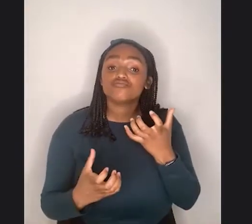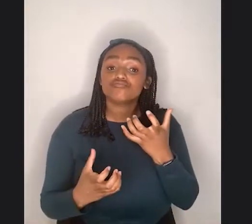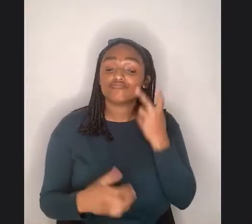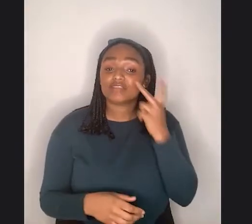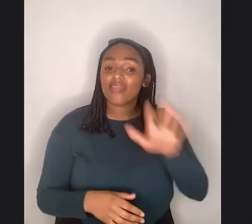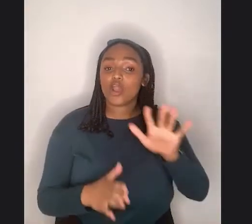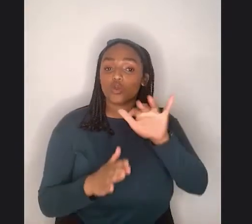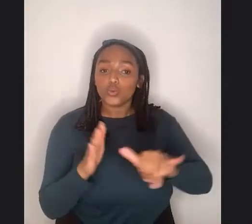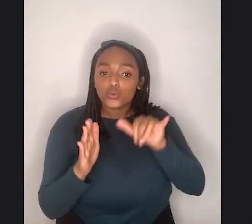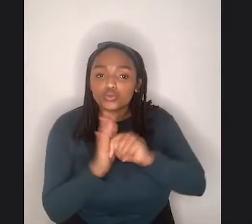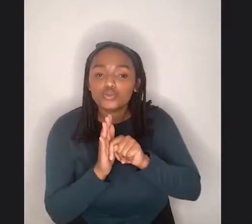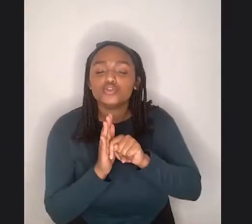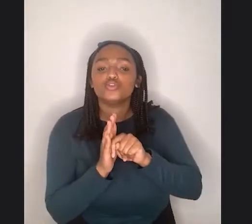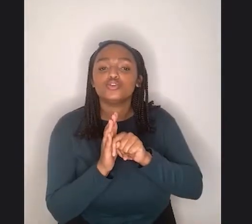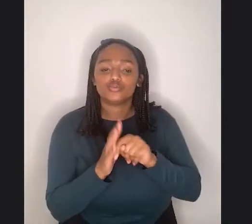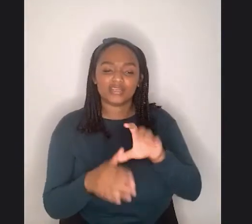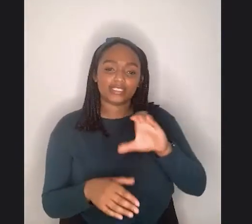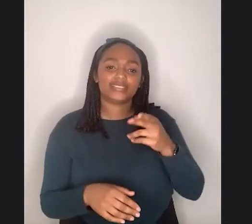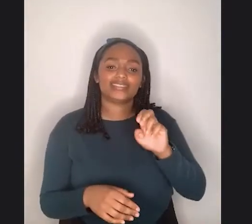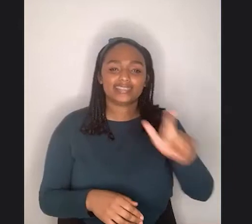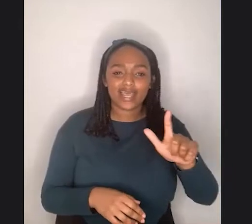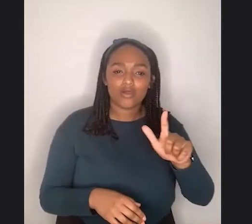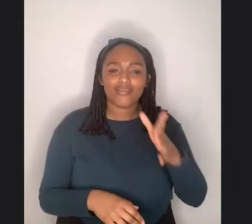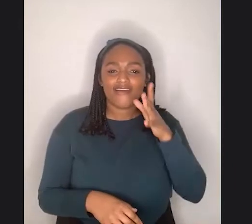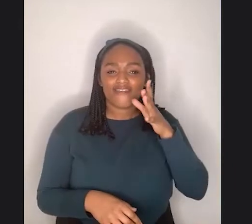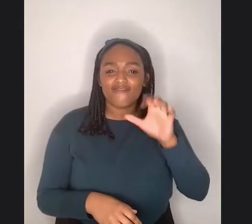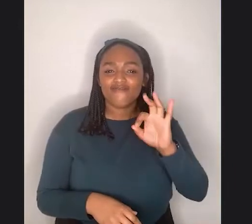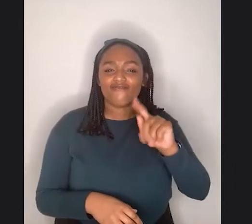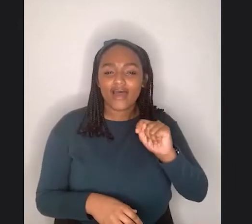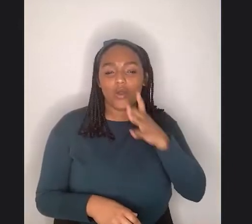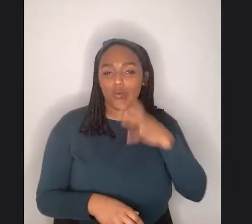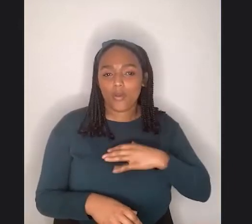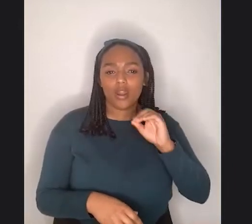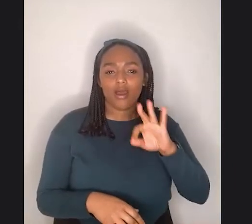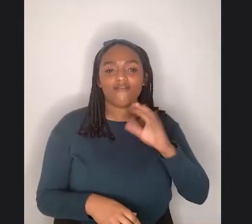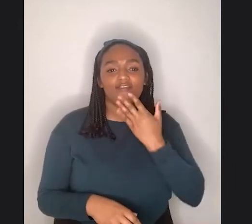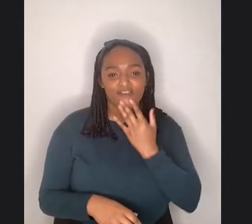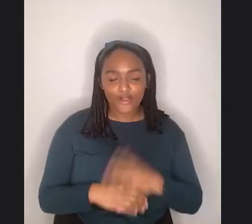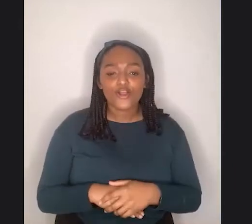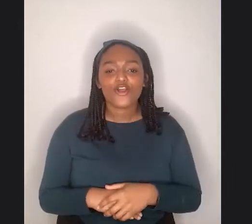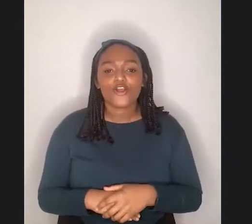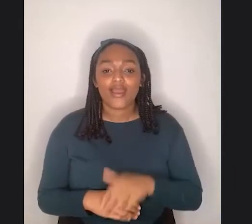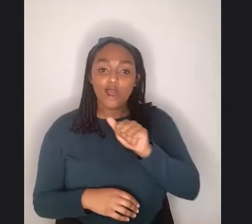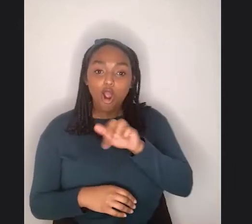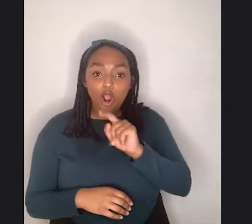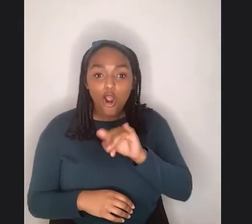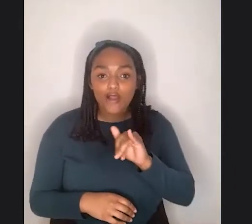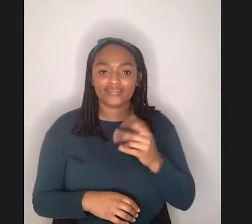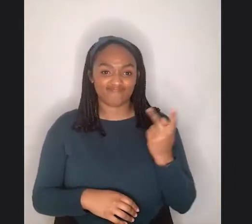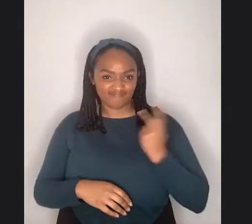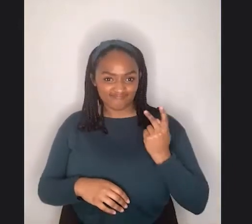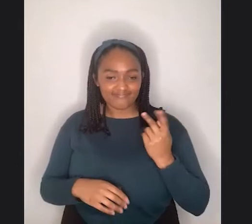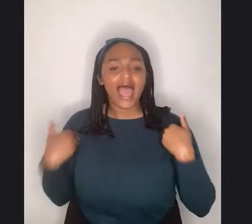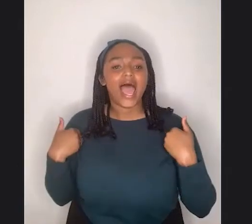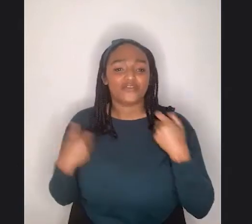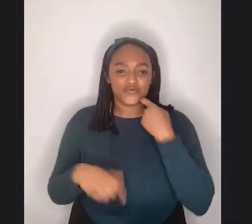women of color on YouTube. Um, and, uh, and already had an episode fairly recently. And so did I, and there's a bunch of really amazing